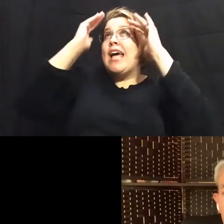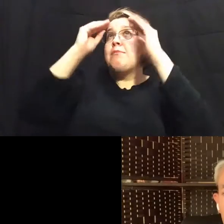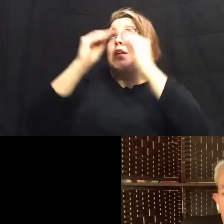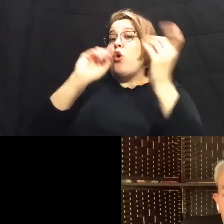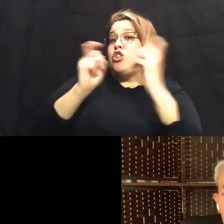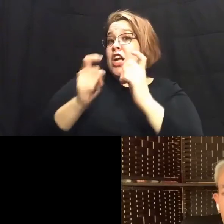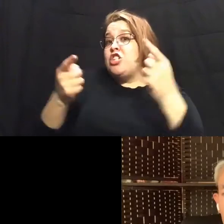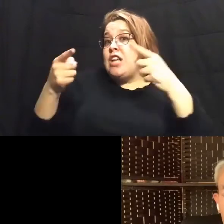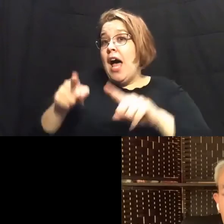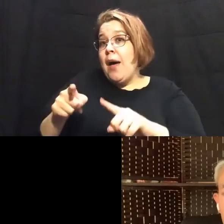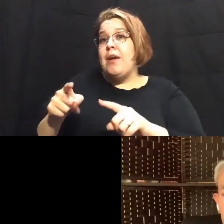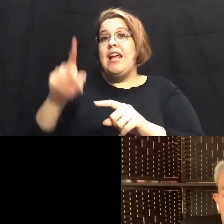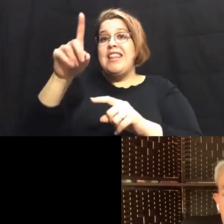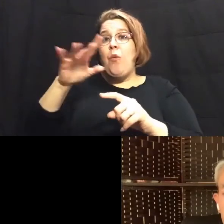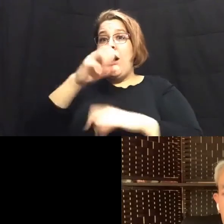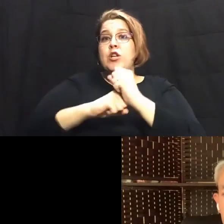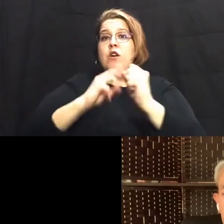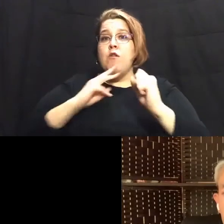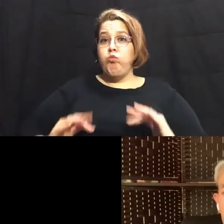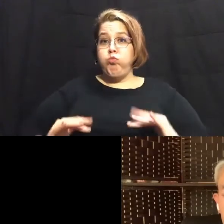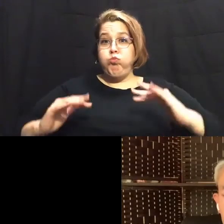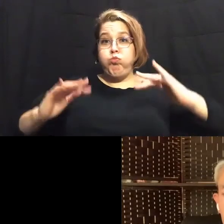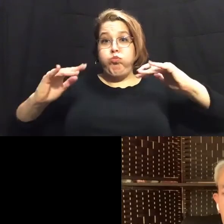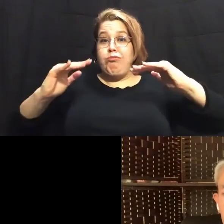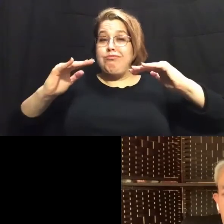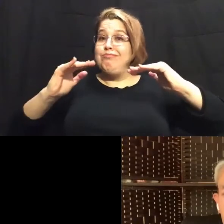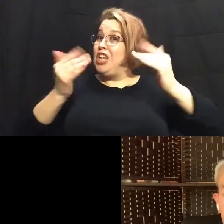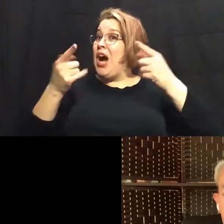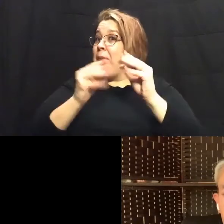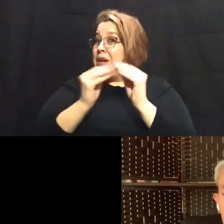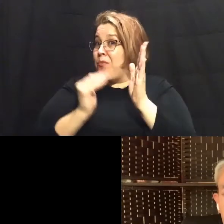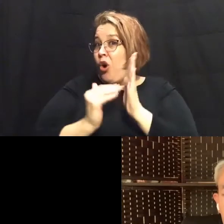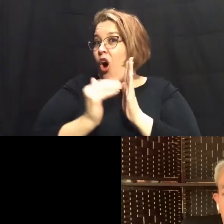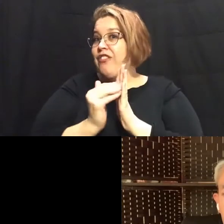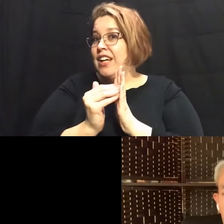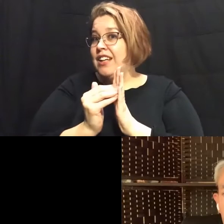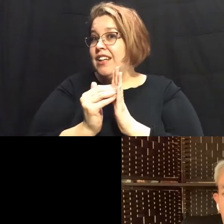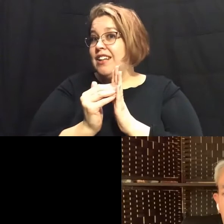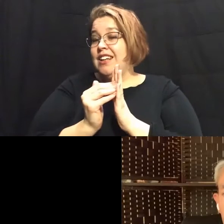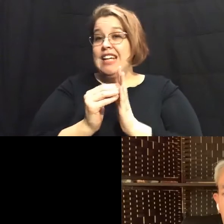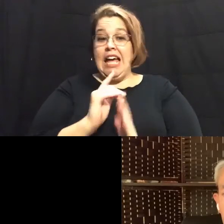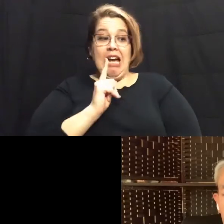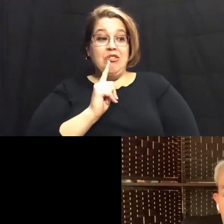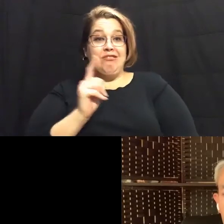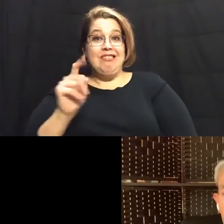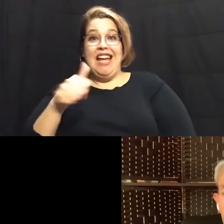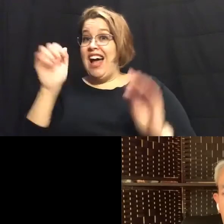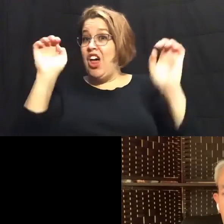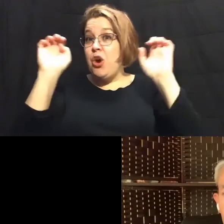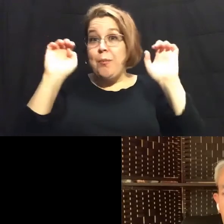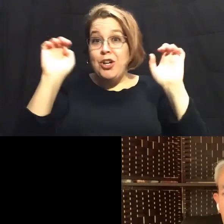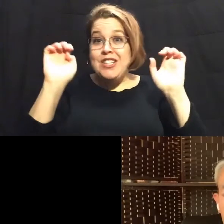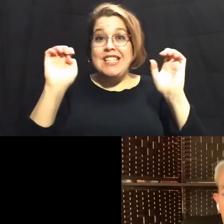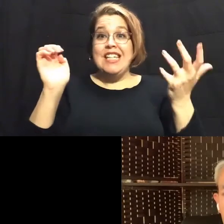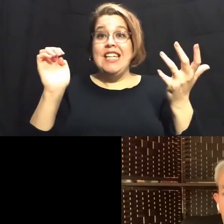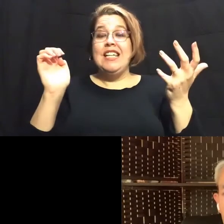that 100 year floods are not happening in every 100 years and for that matter in other emergencies we're going to have